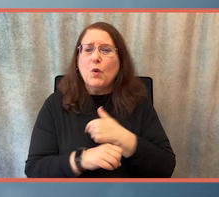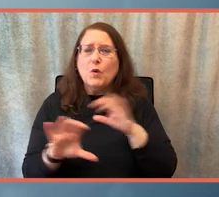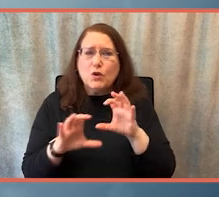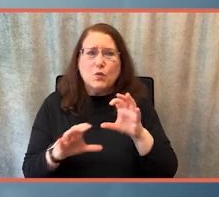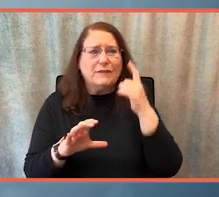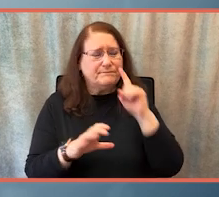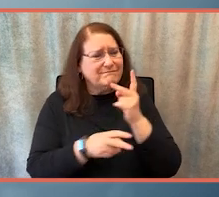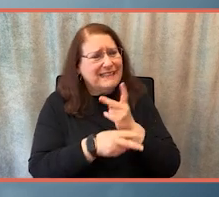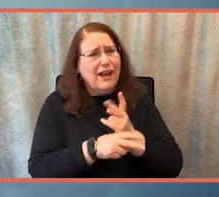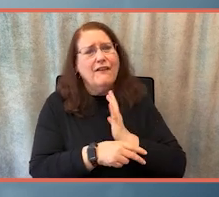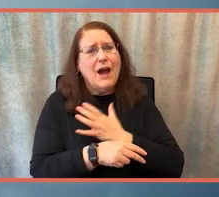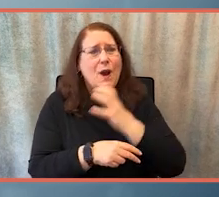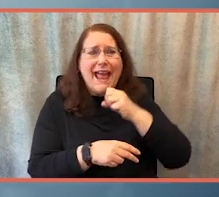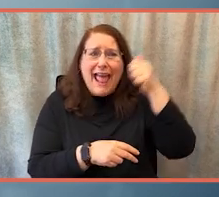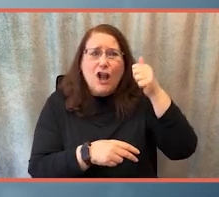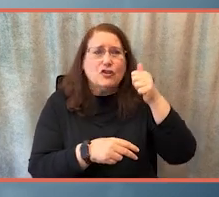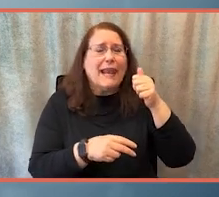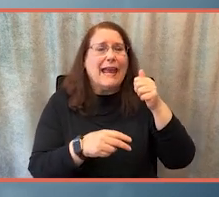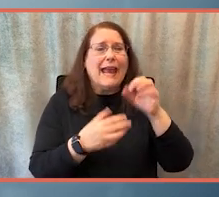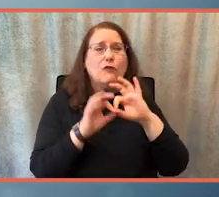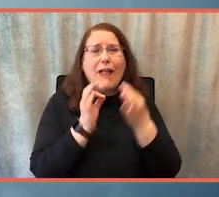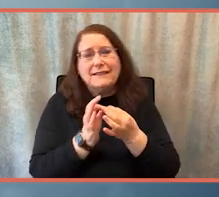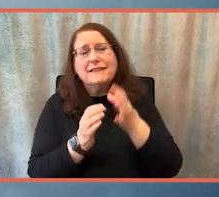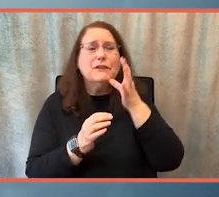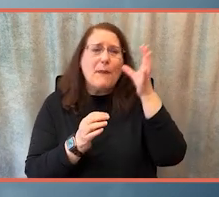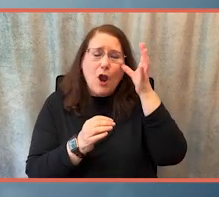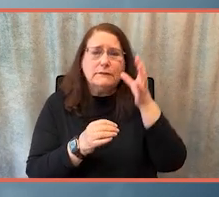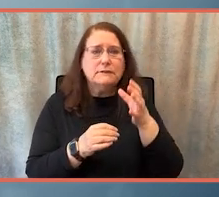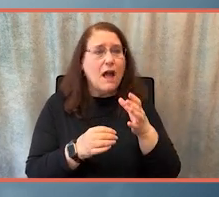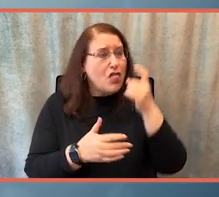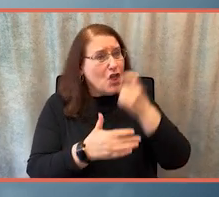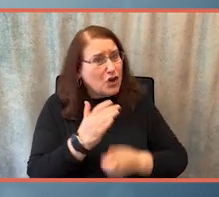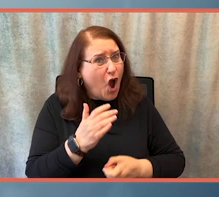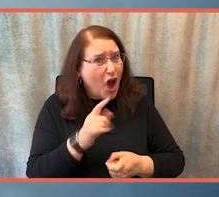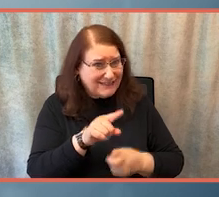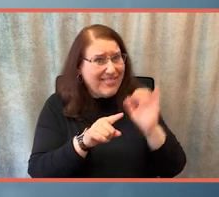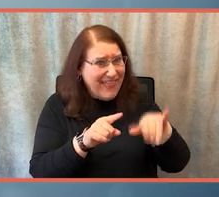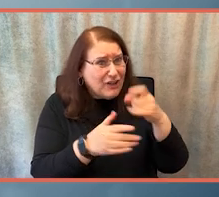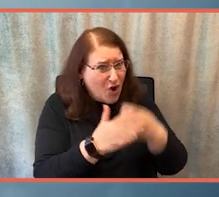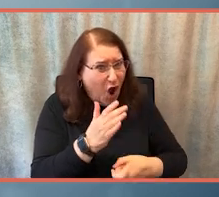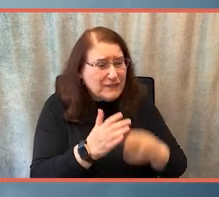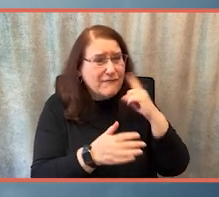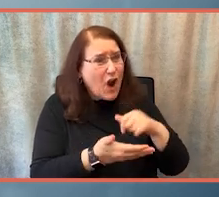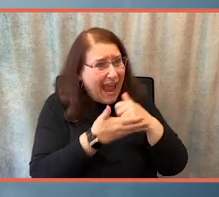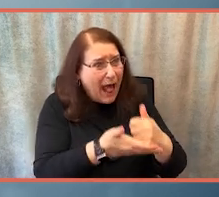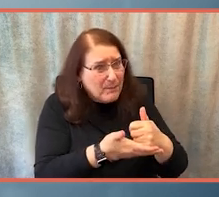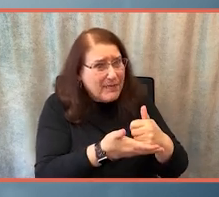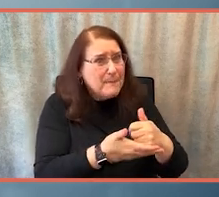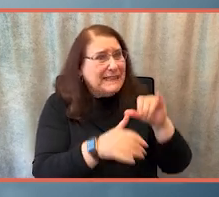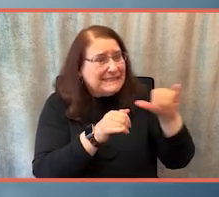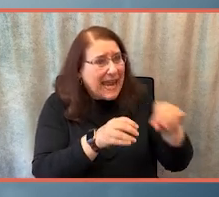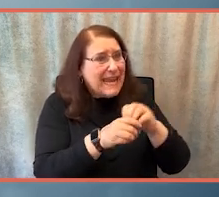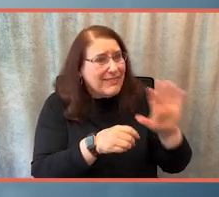relatives, our parents. Well, the cost, by the way, of helping them stay in their home, with them